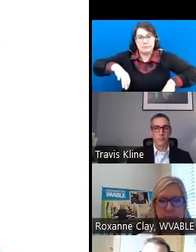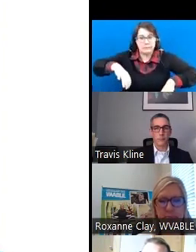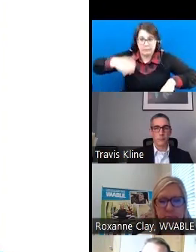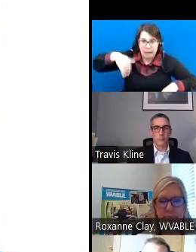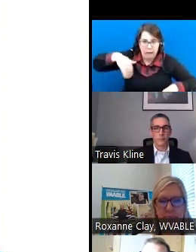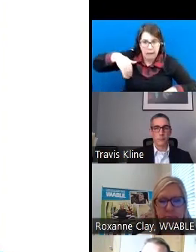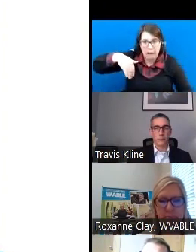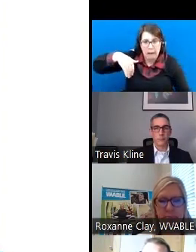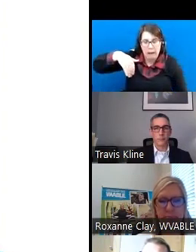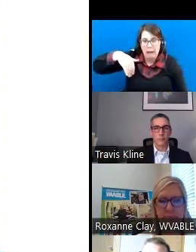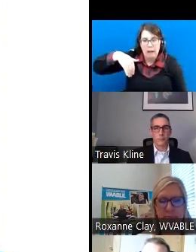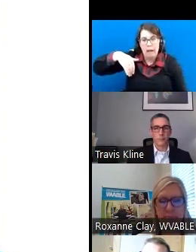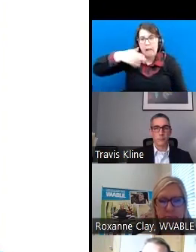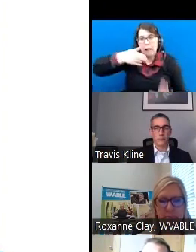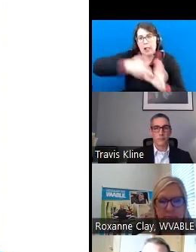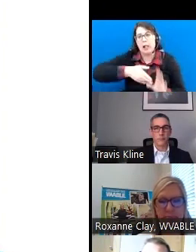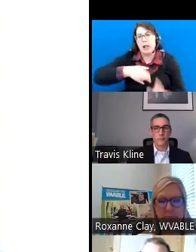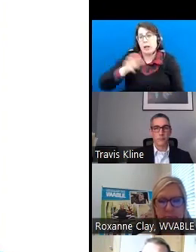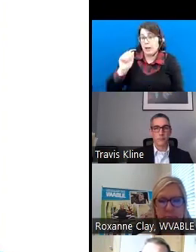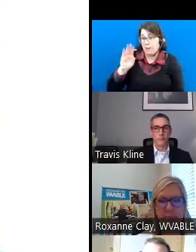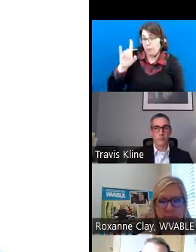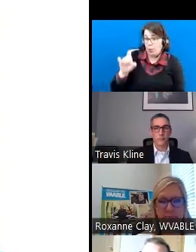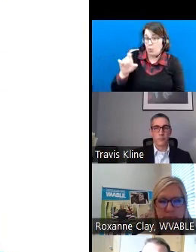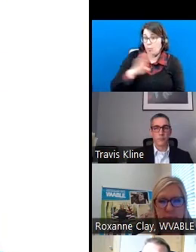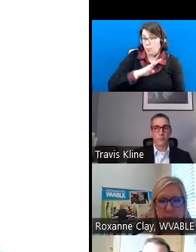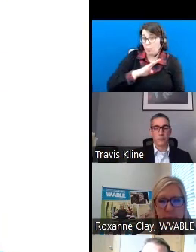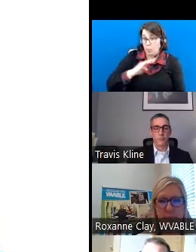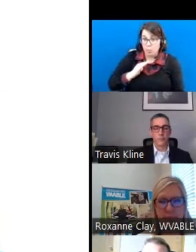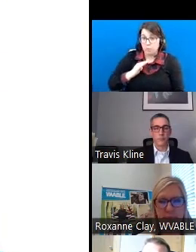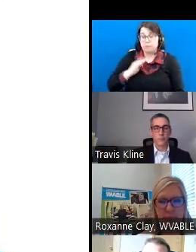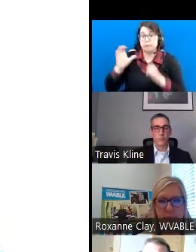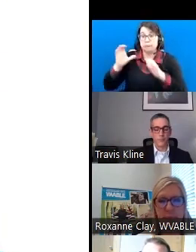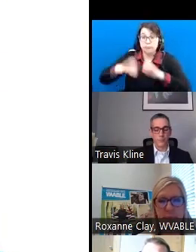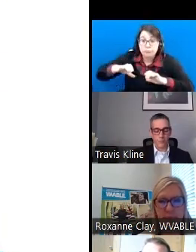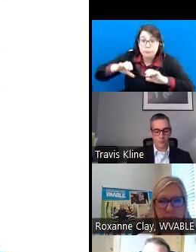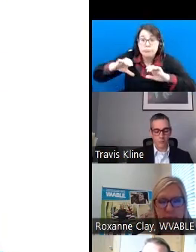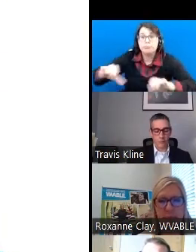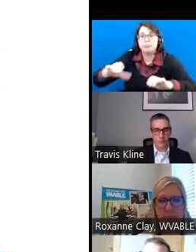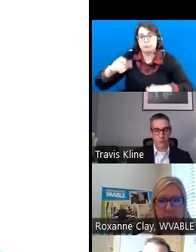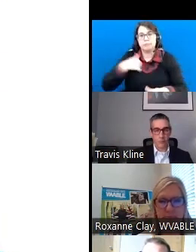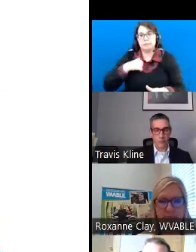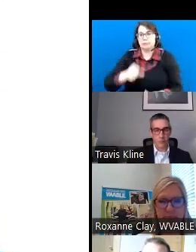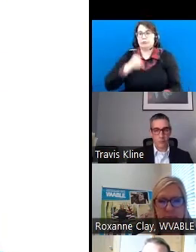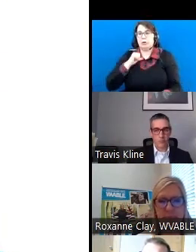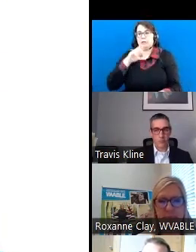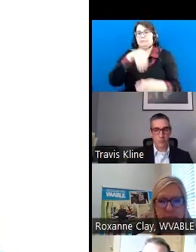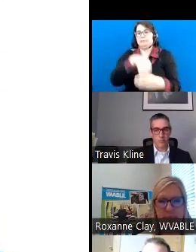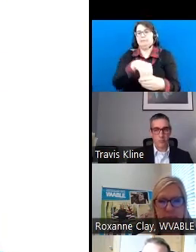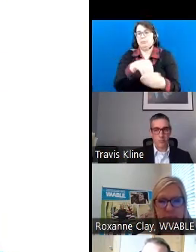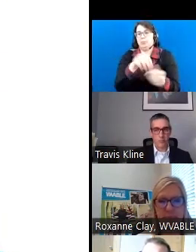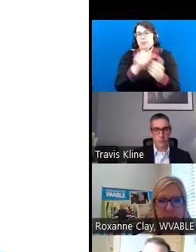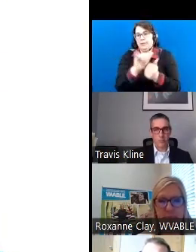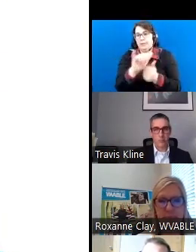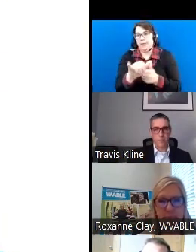yet, the ABLE board is very active, I'm very proud to be part of that and with the council,